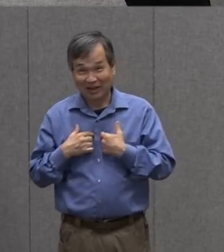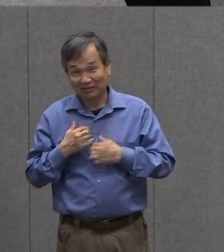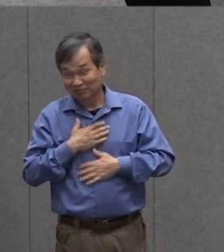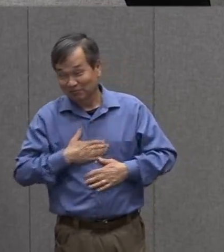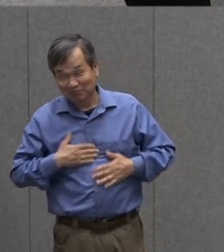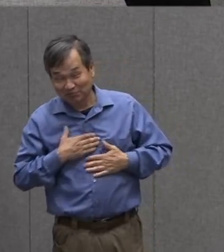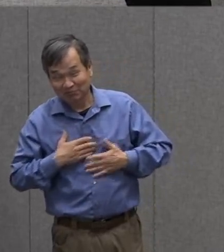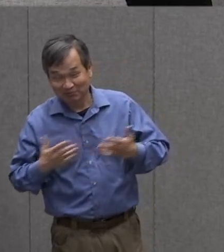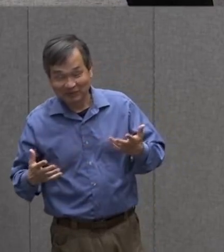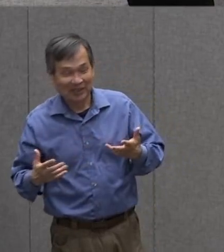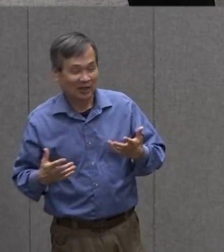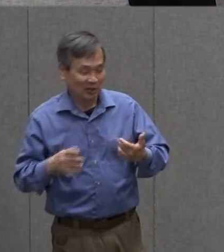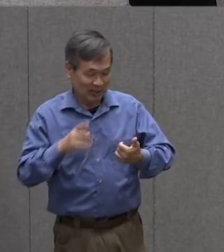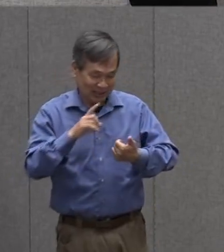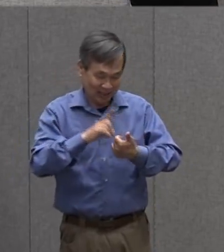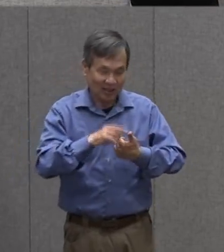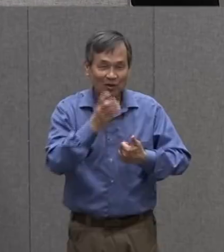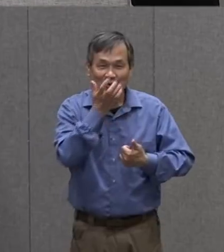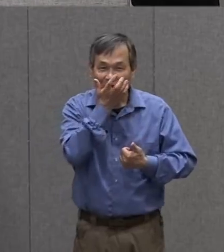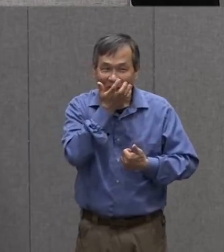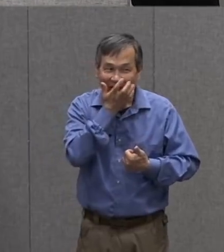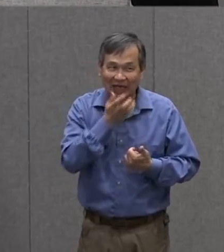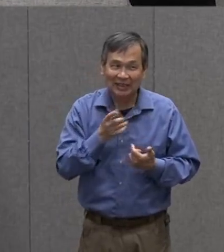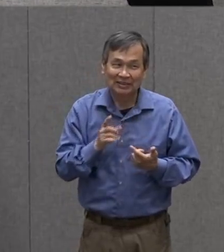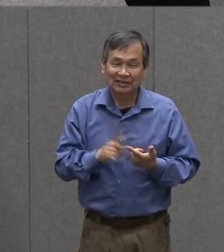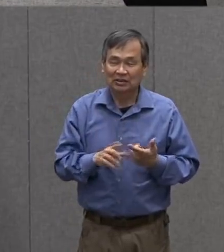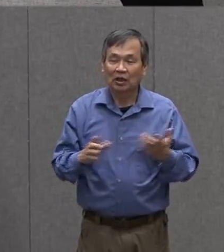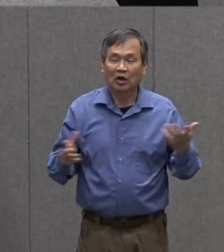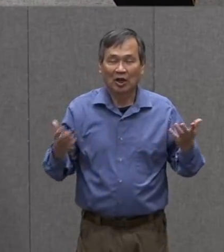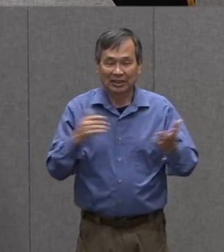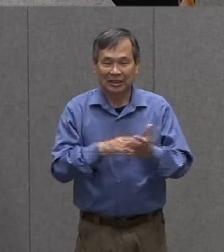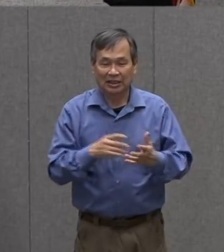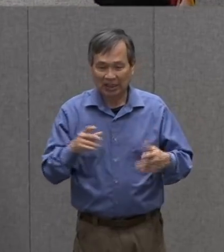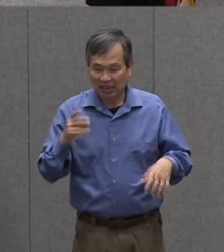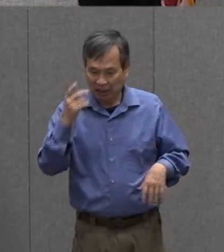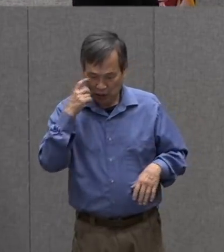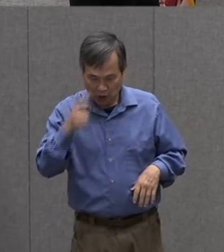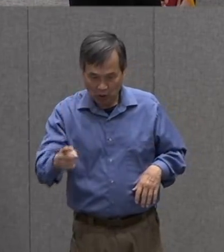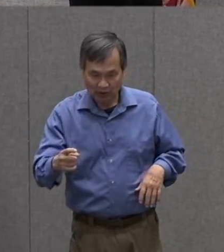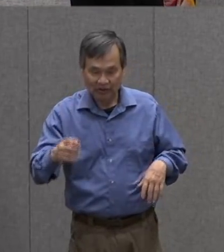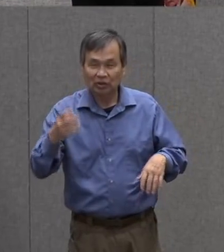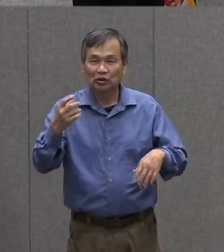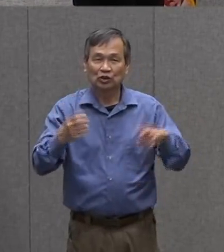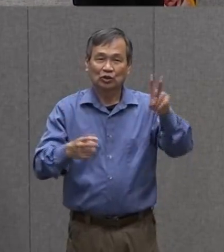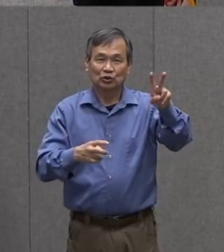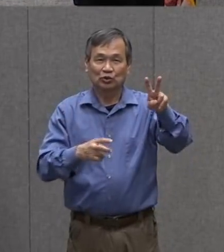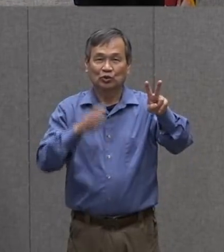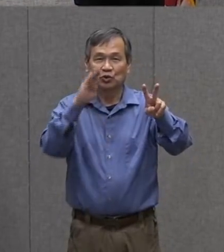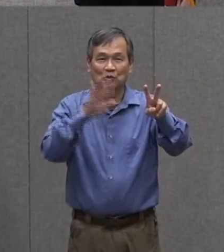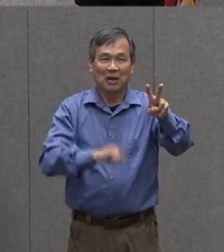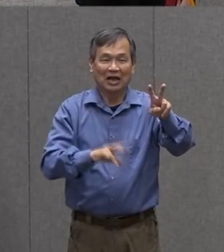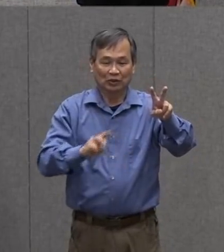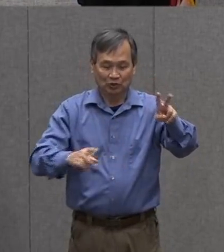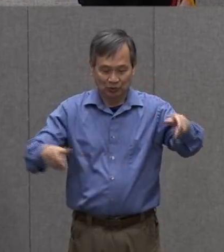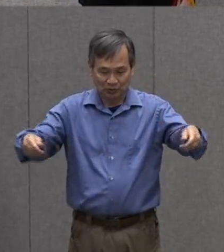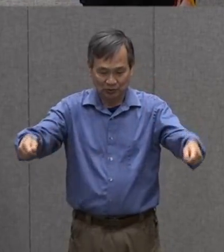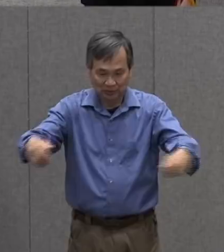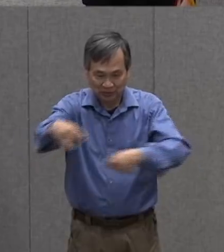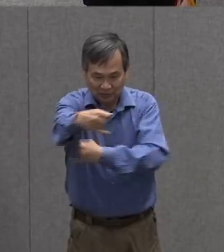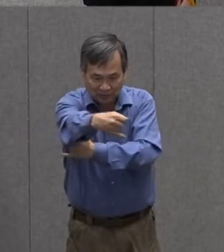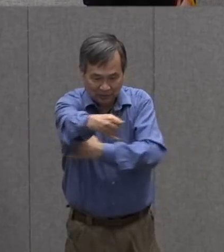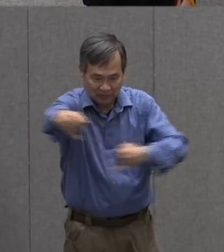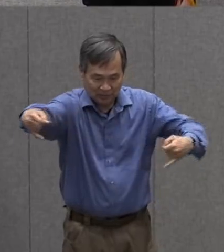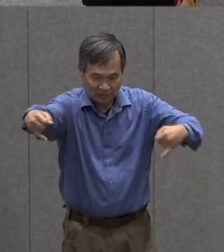have some grass so i picked a two by two area where there's a little bit of grass a little bit of gravel